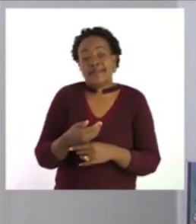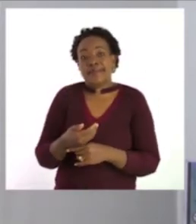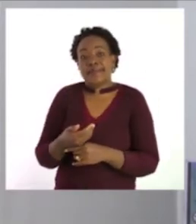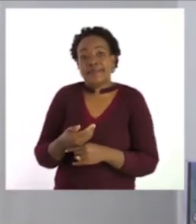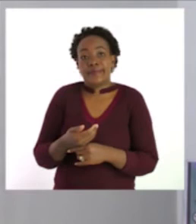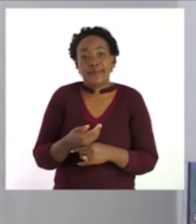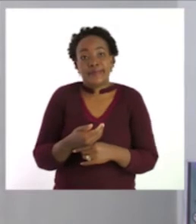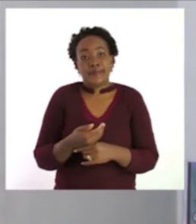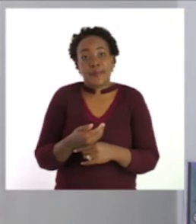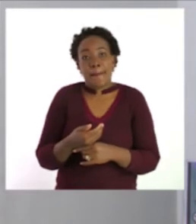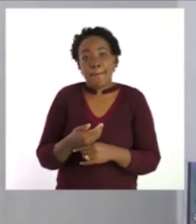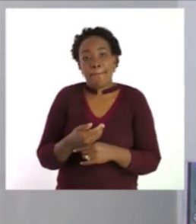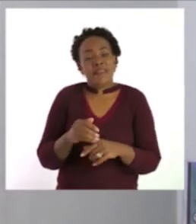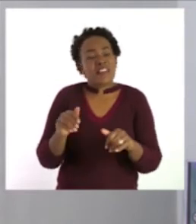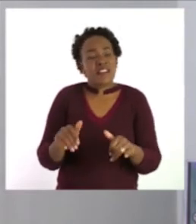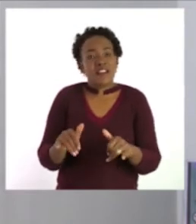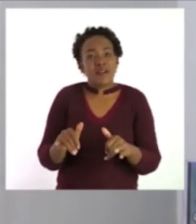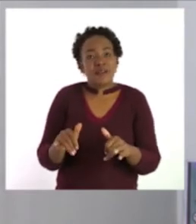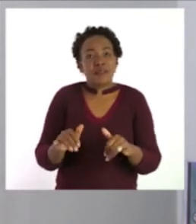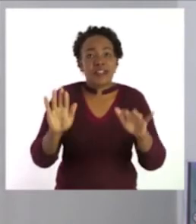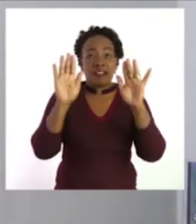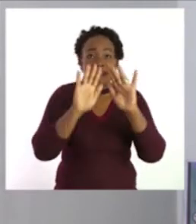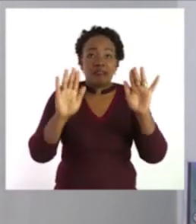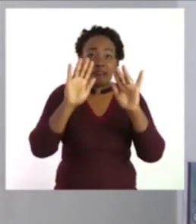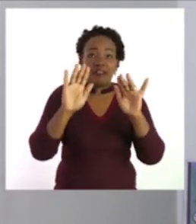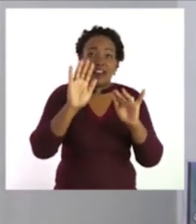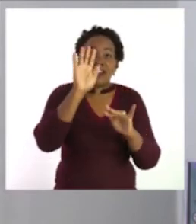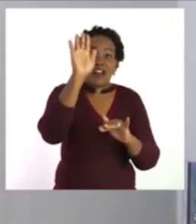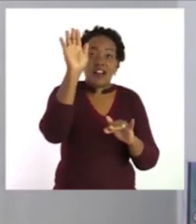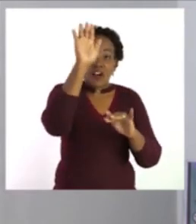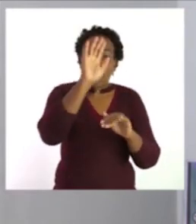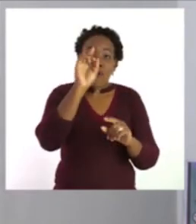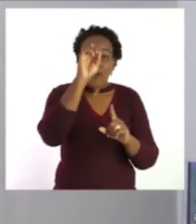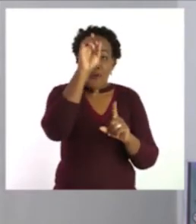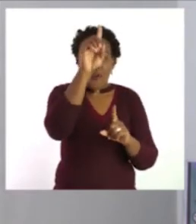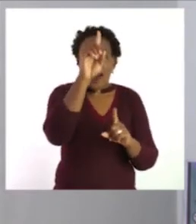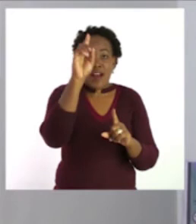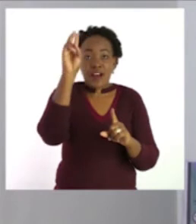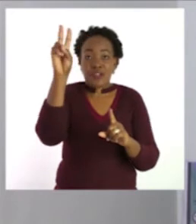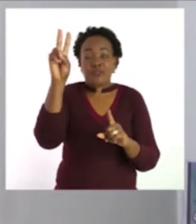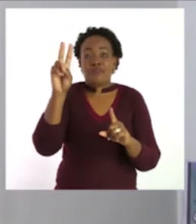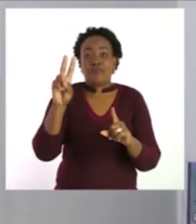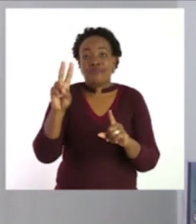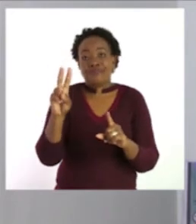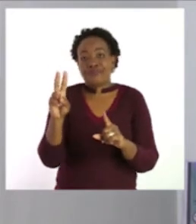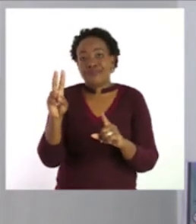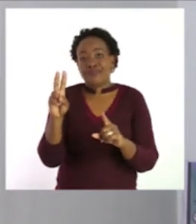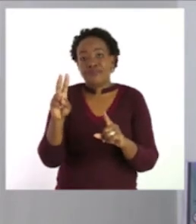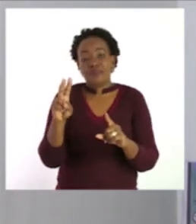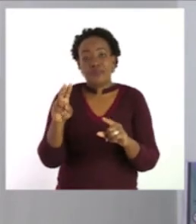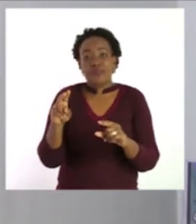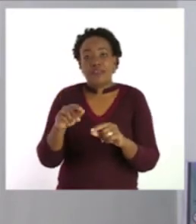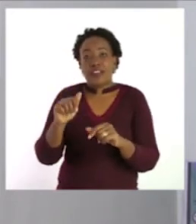So, we color one, two. This one is one. Two pieces. And